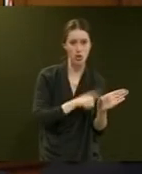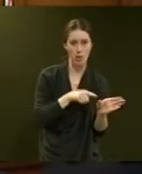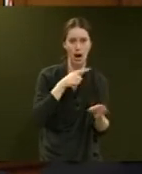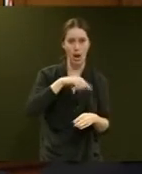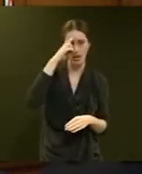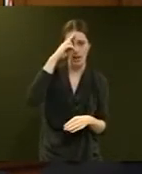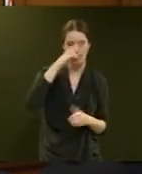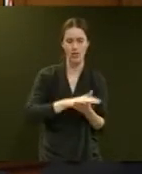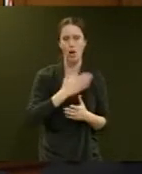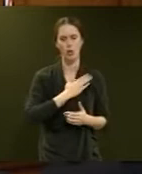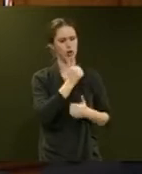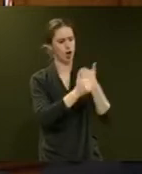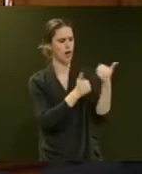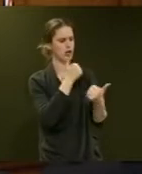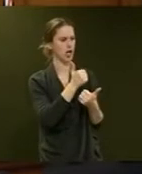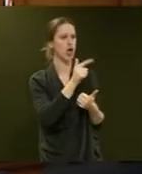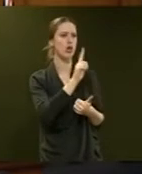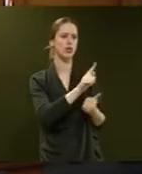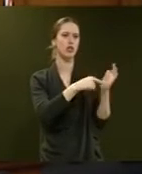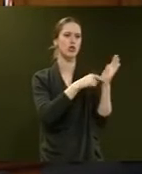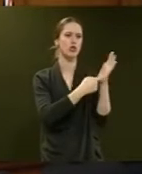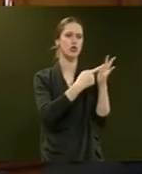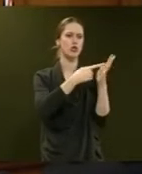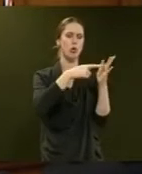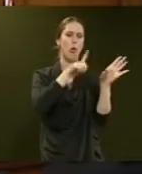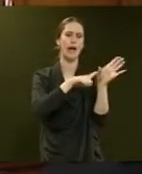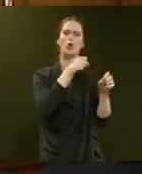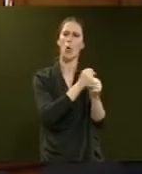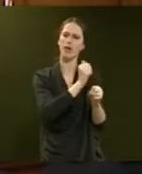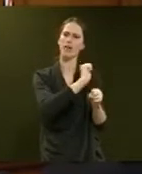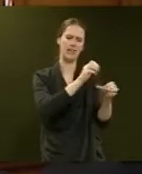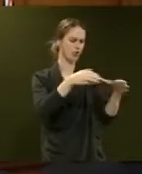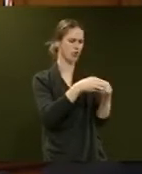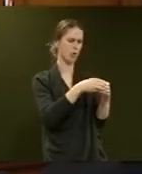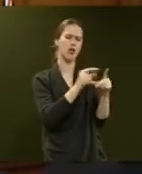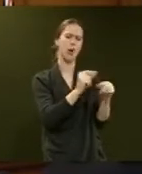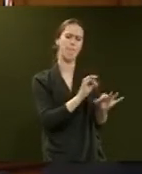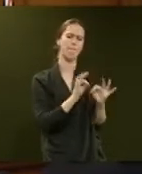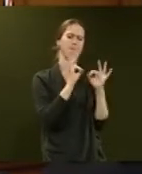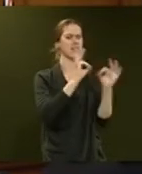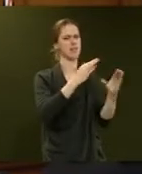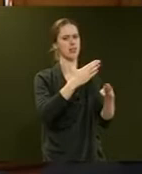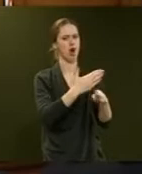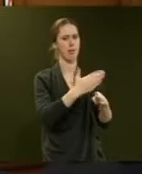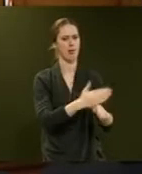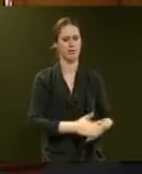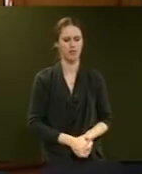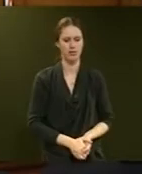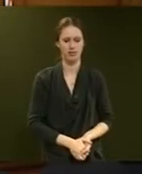Navy. I'd like to congratulate Lieutenant Troy Gordon and his crew, who are doing an outstanding job.